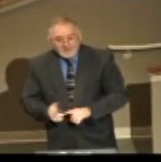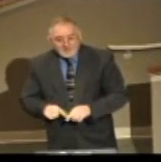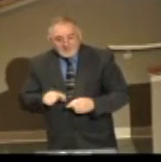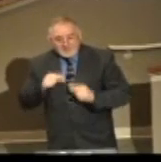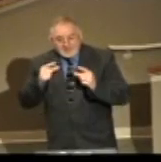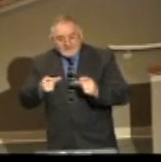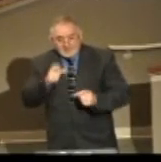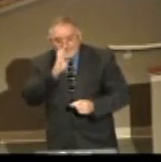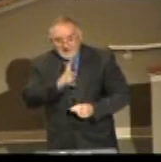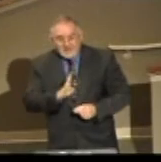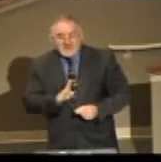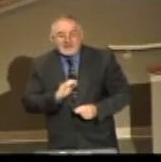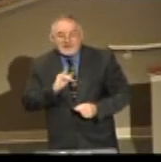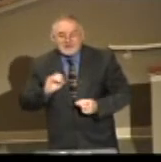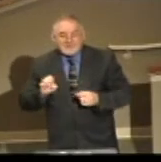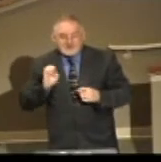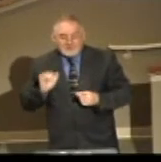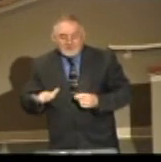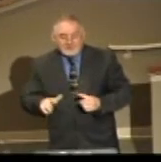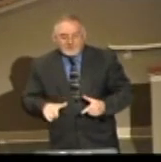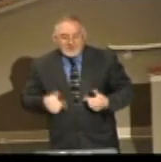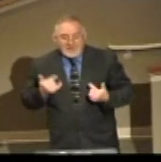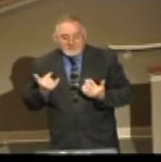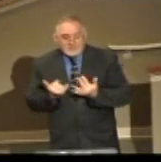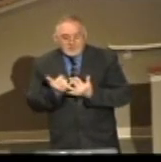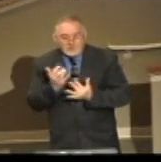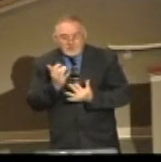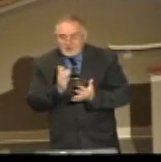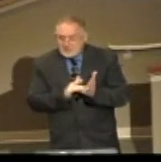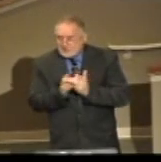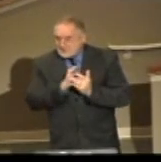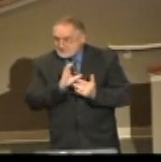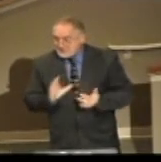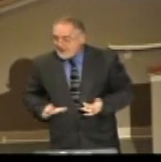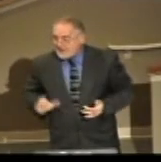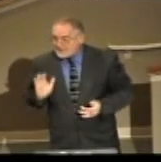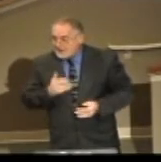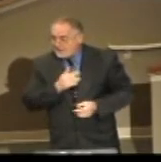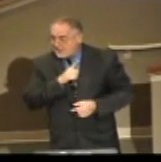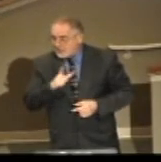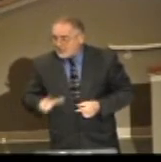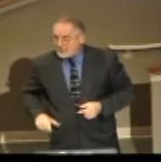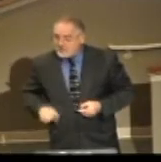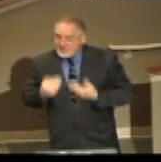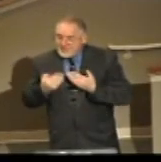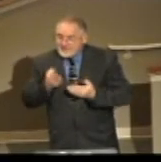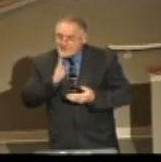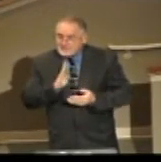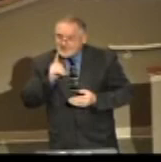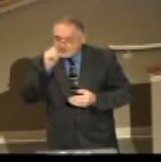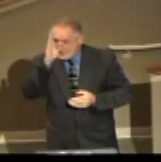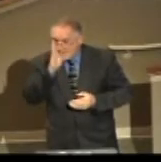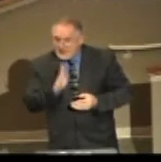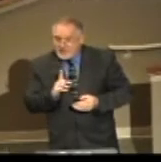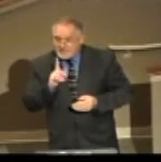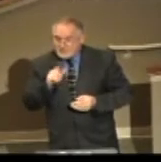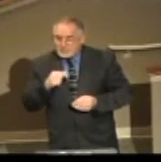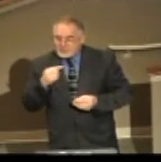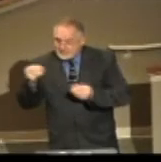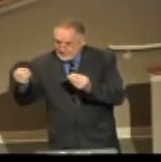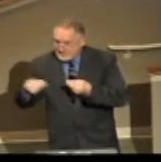what? Through Jesus Christ our Lord. Thanks be unto God, which has given us the victory of Lord Jesus Christ. He's removed from us the destination of hell.